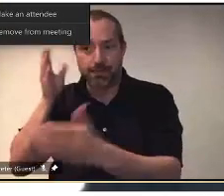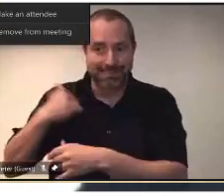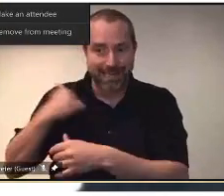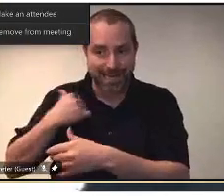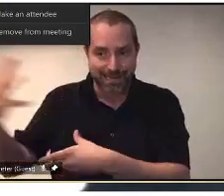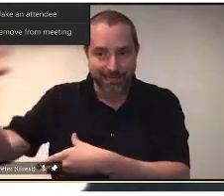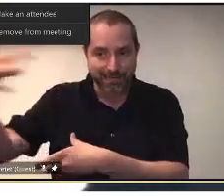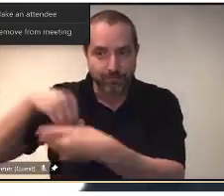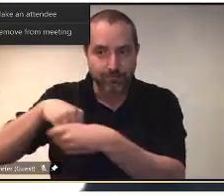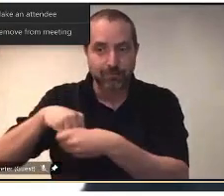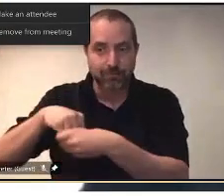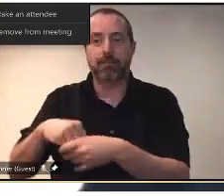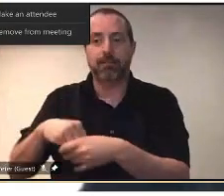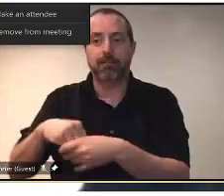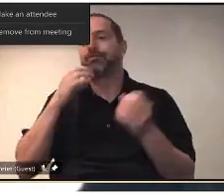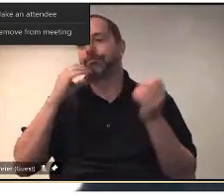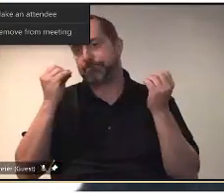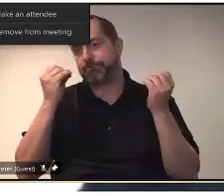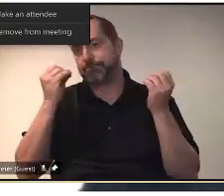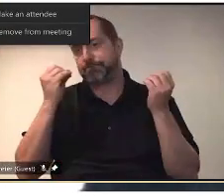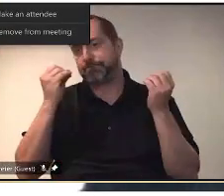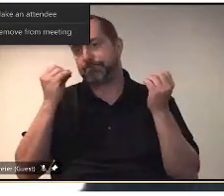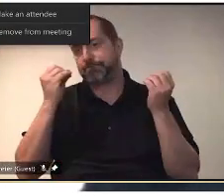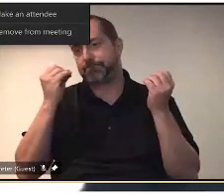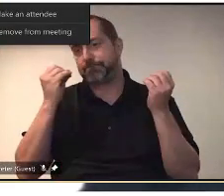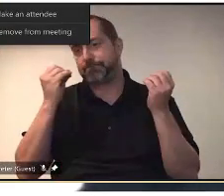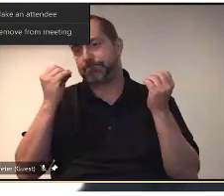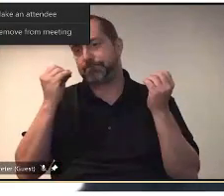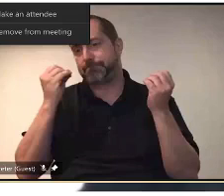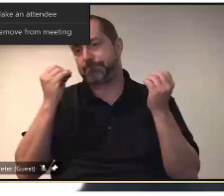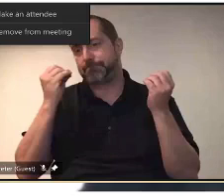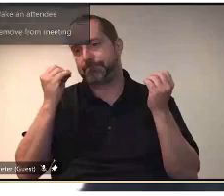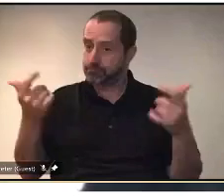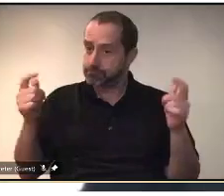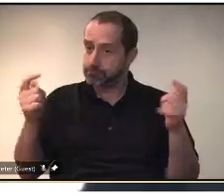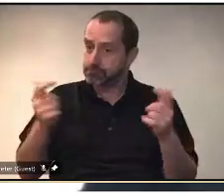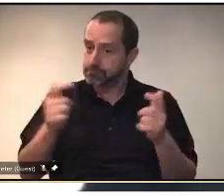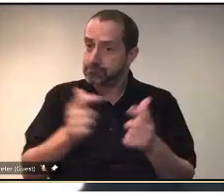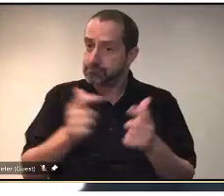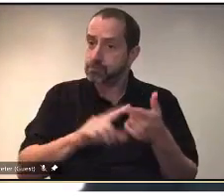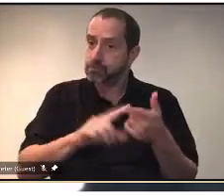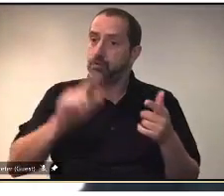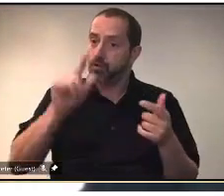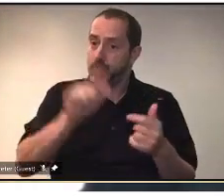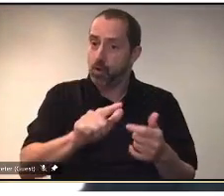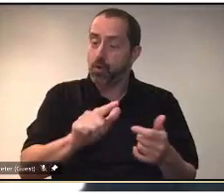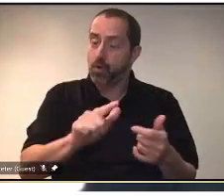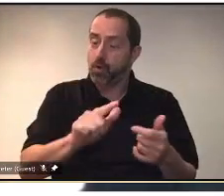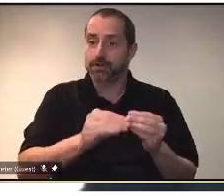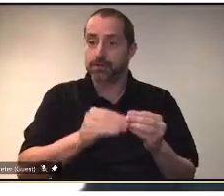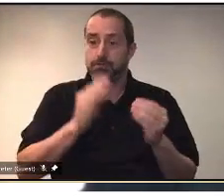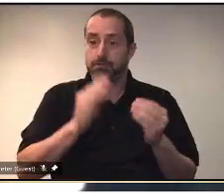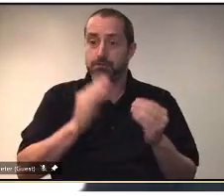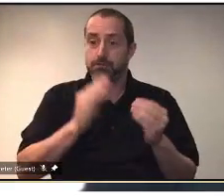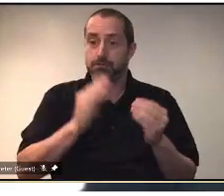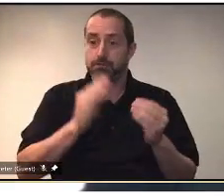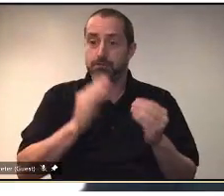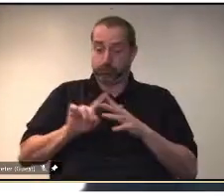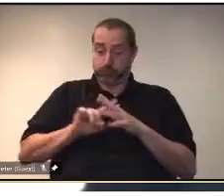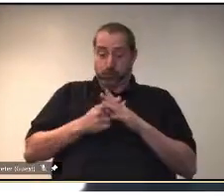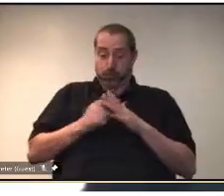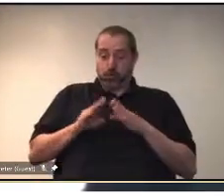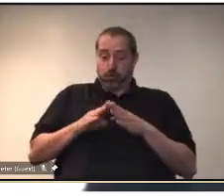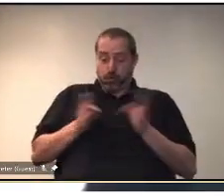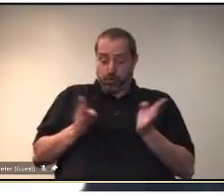to get. We're just getting down to the lower numbers. And we do expect that it's going. We did expect that this was going to slow down when we got to these lower